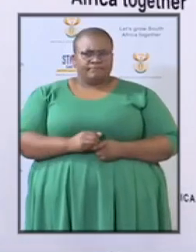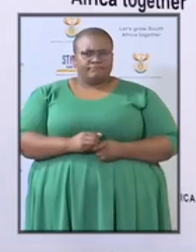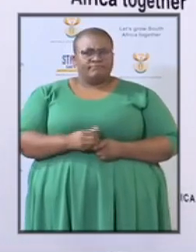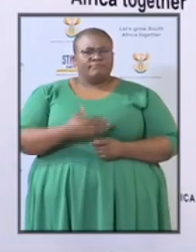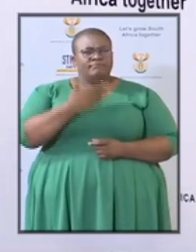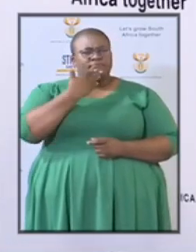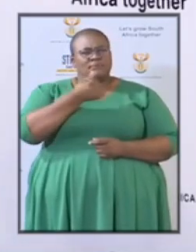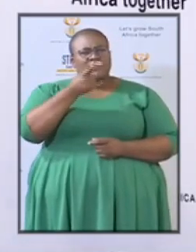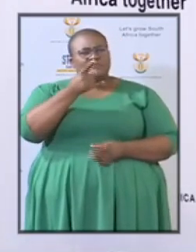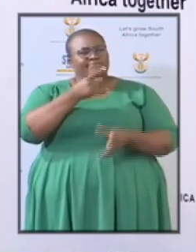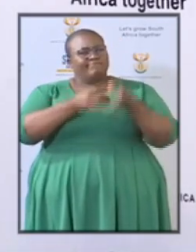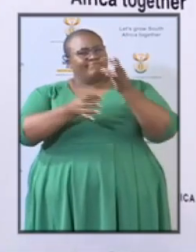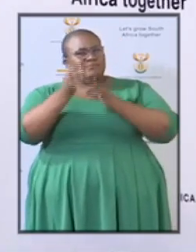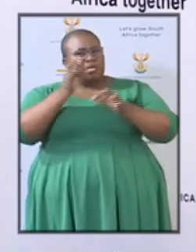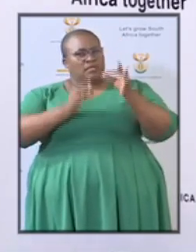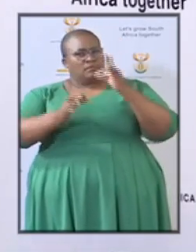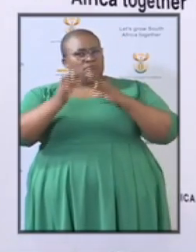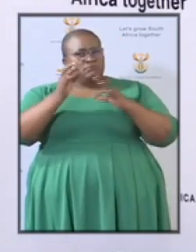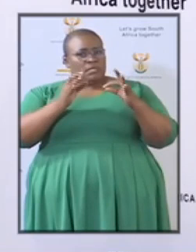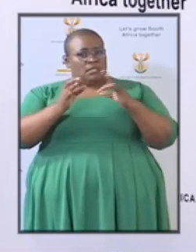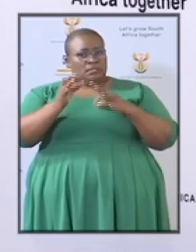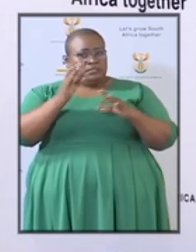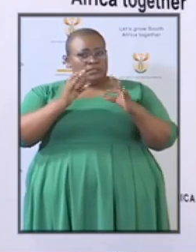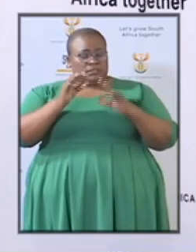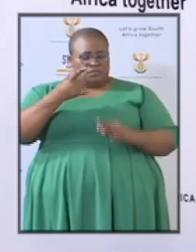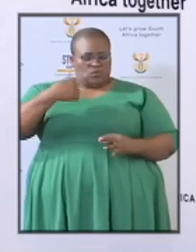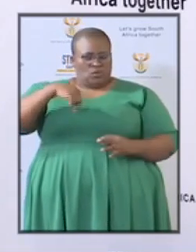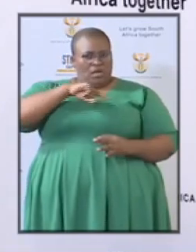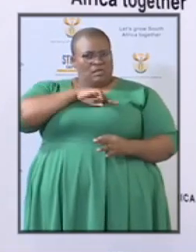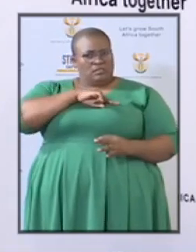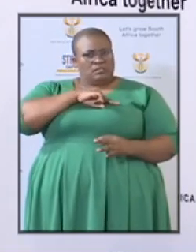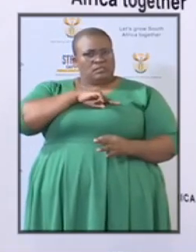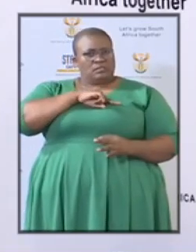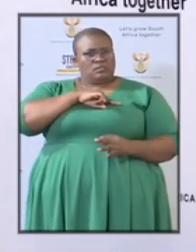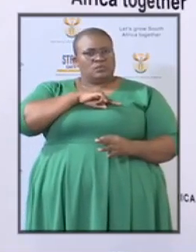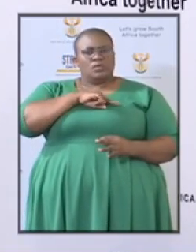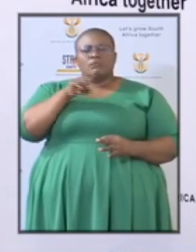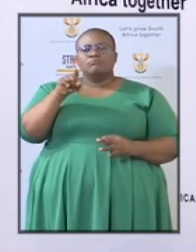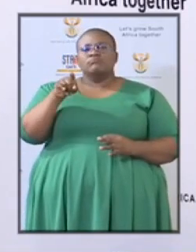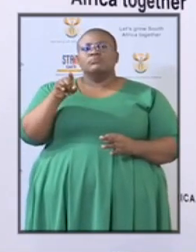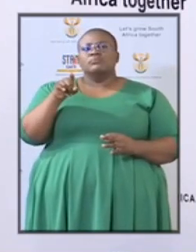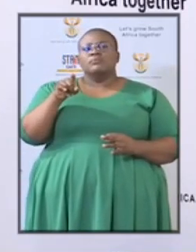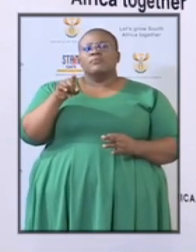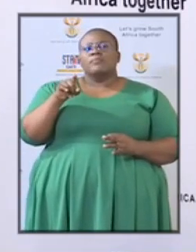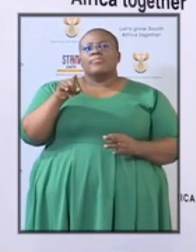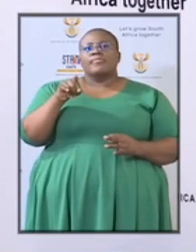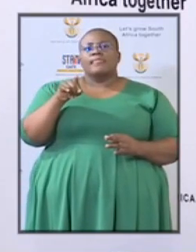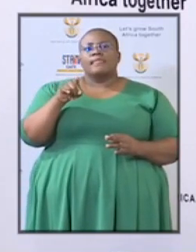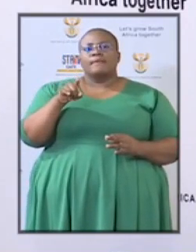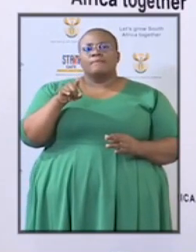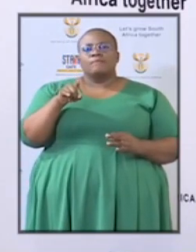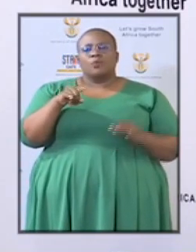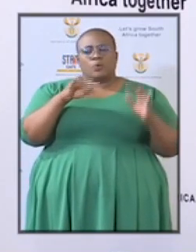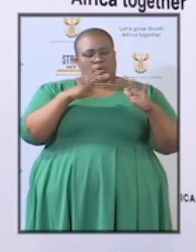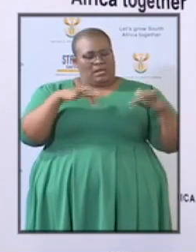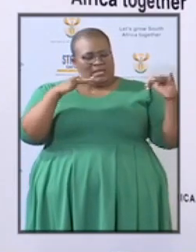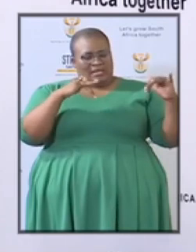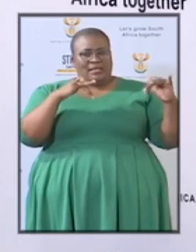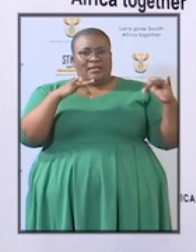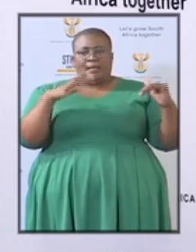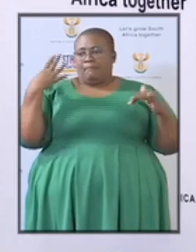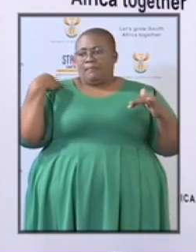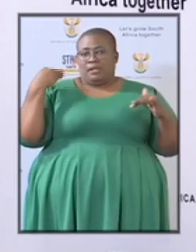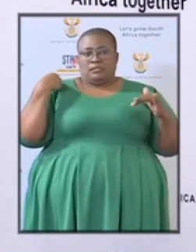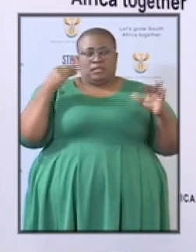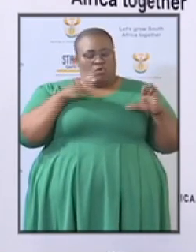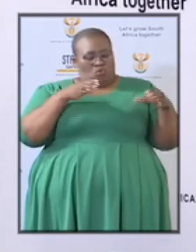to us how this ministerial committee is going to work?